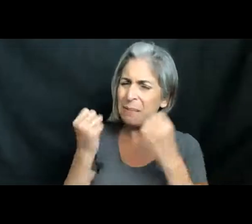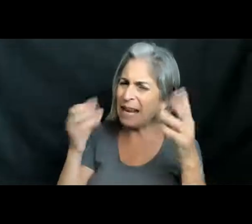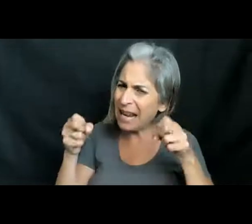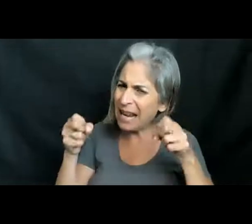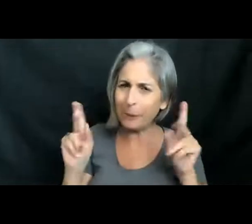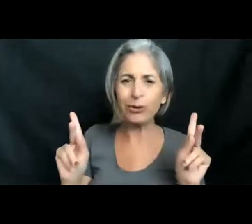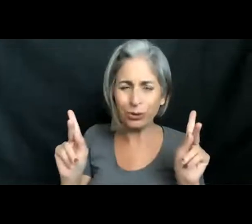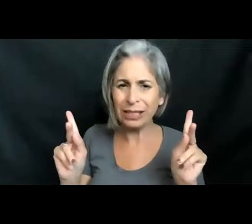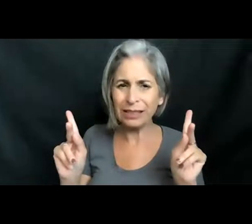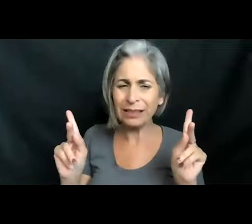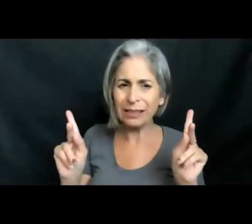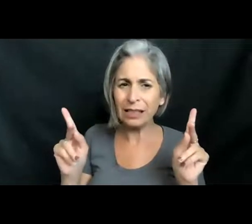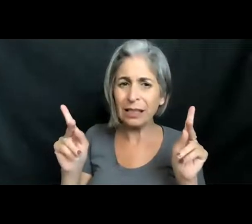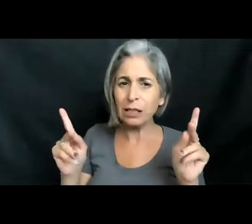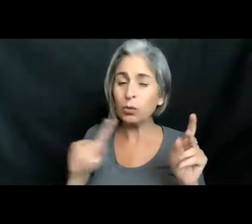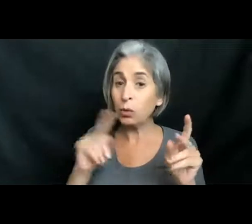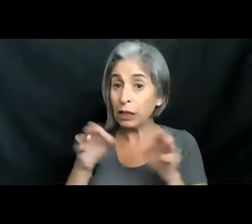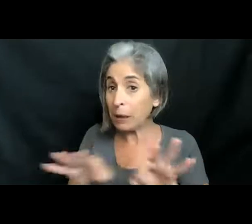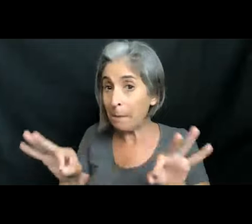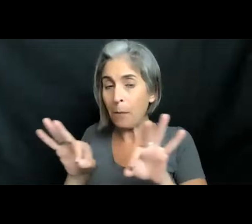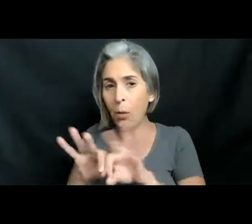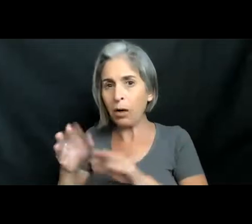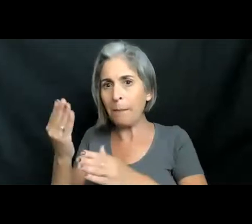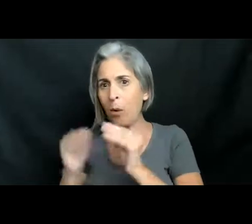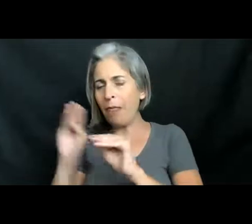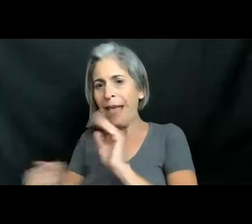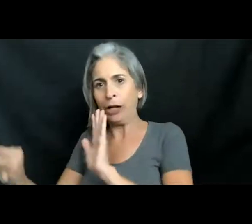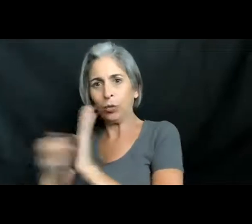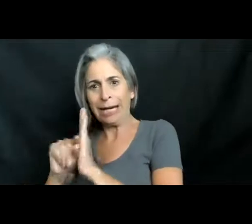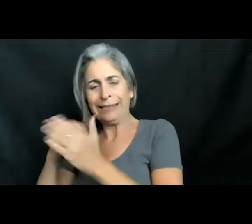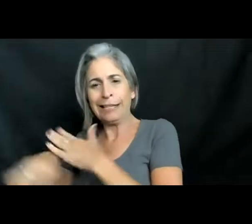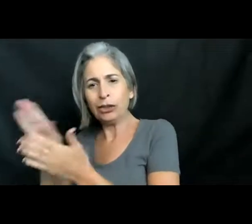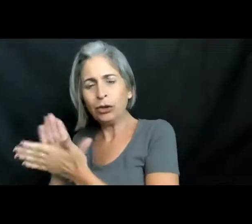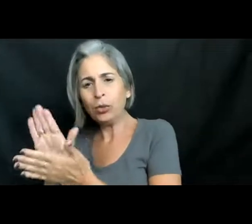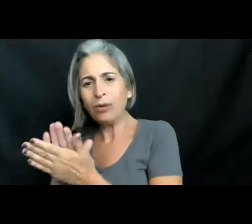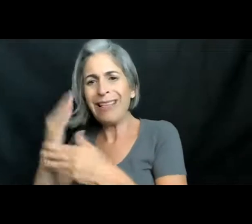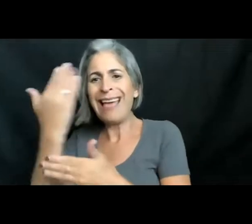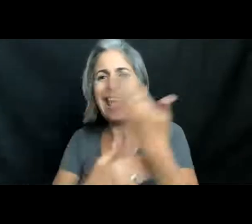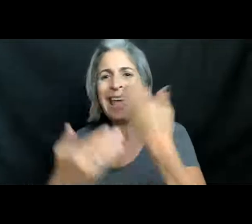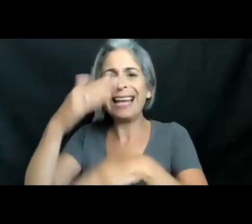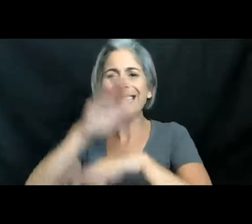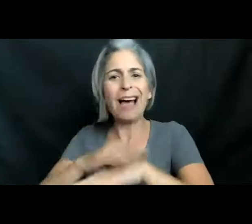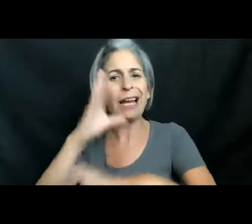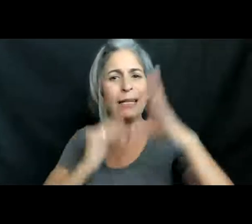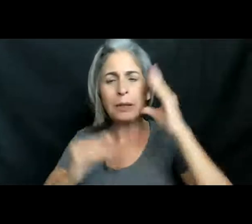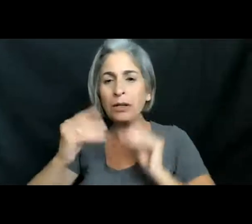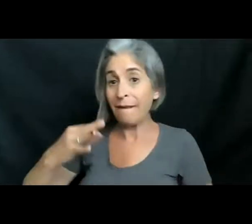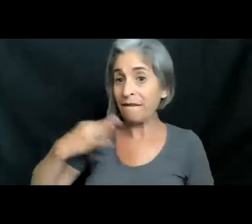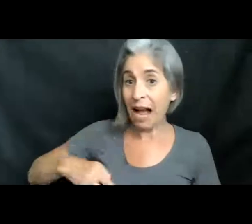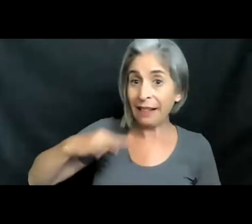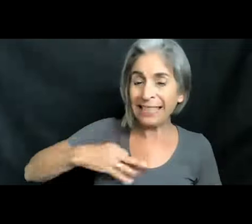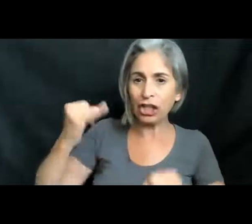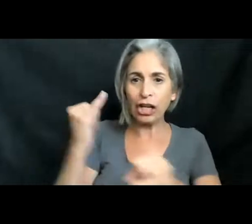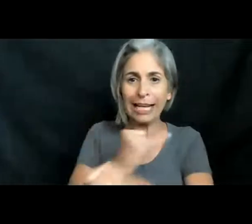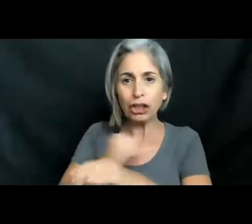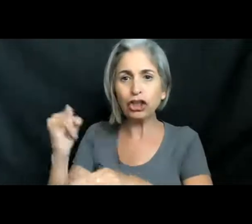that what matters a lot more than grades and school is getting hands on experience. So volunteering, internships, things like